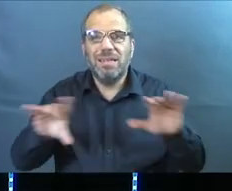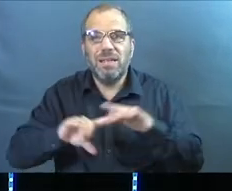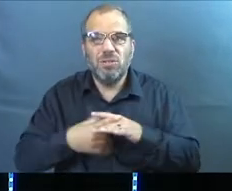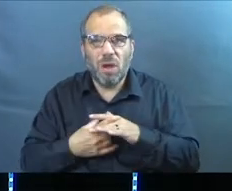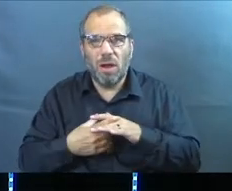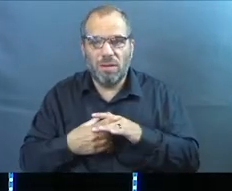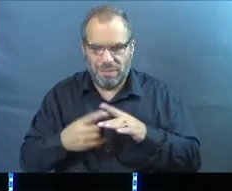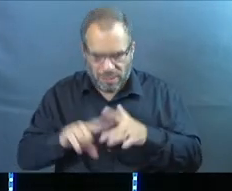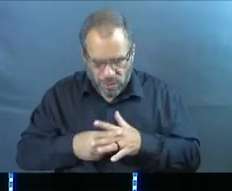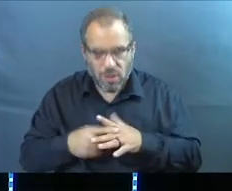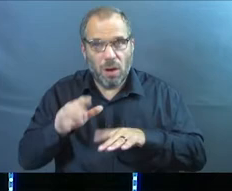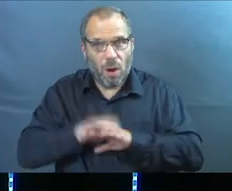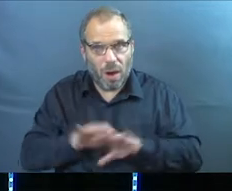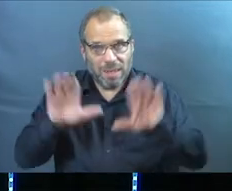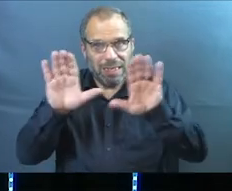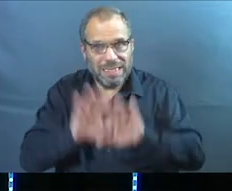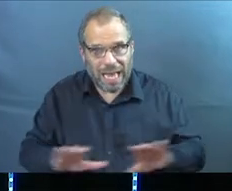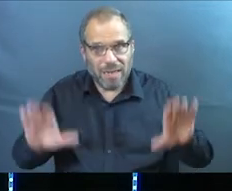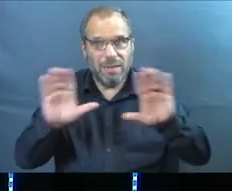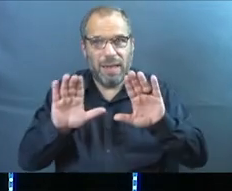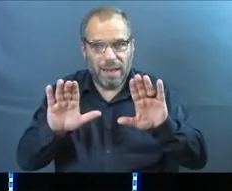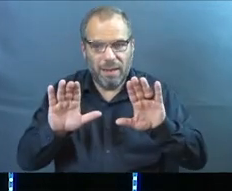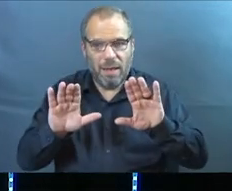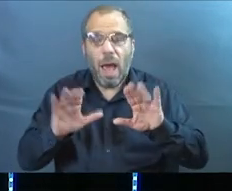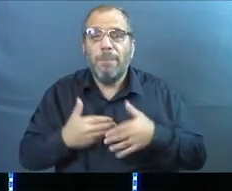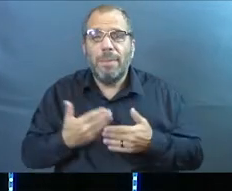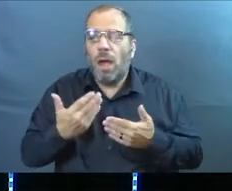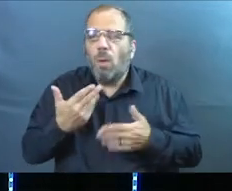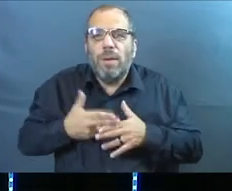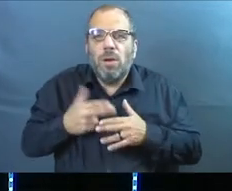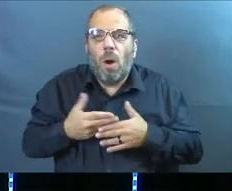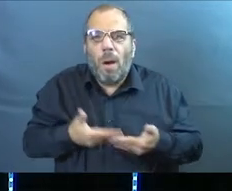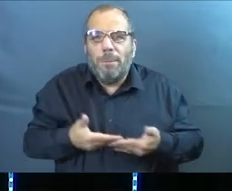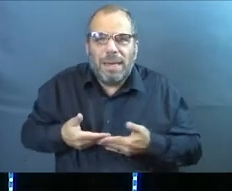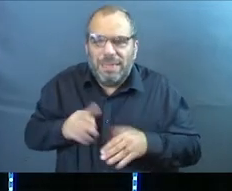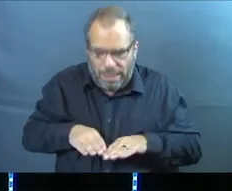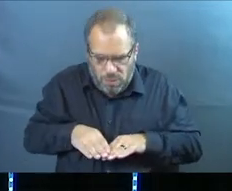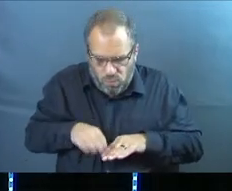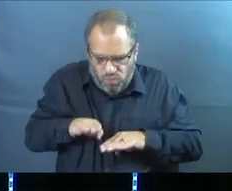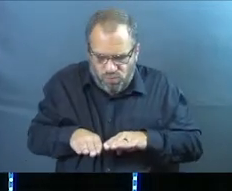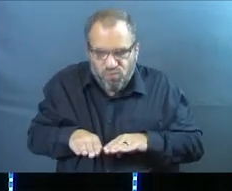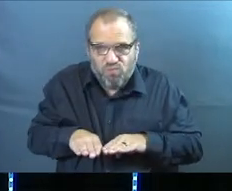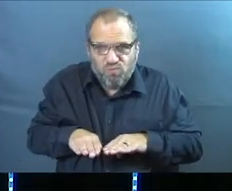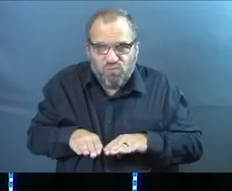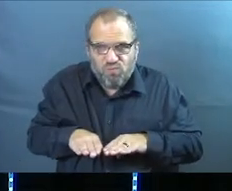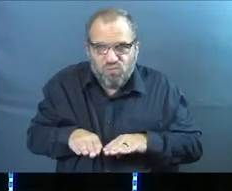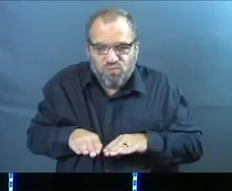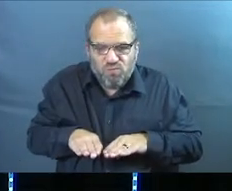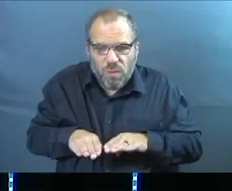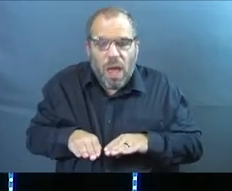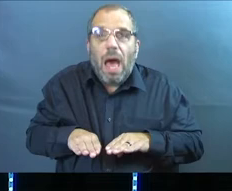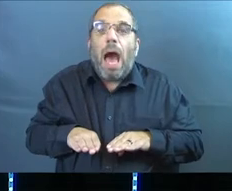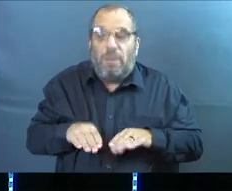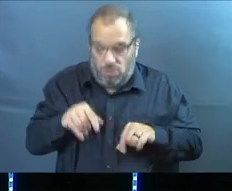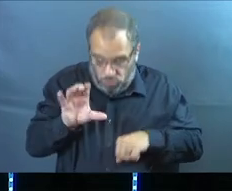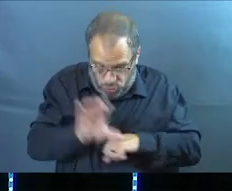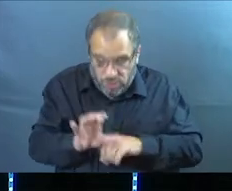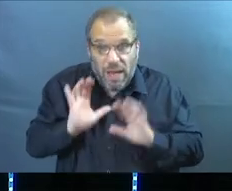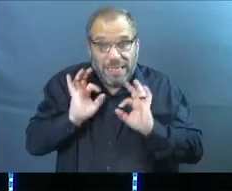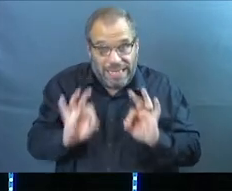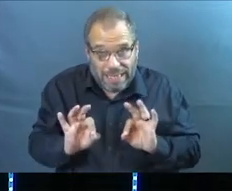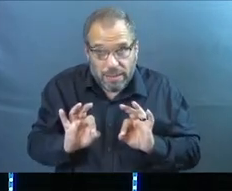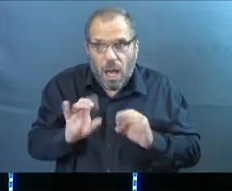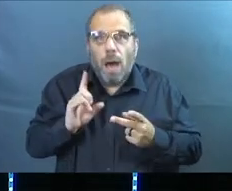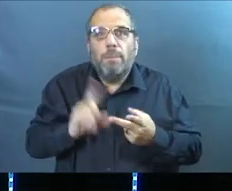You get started. You start taking some baby steps here at church. It's not the only place where you fulfill the great